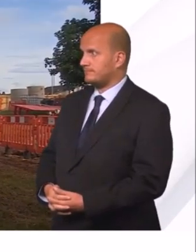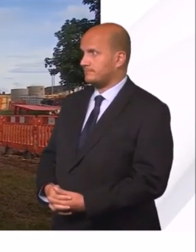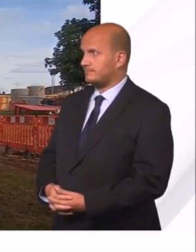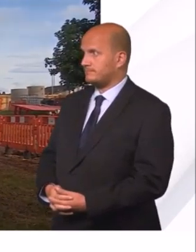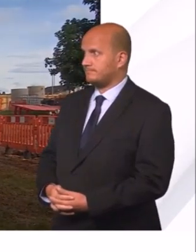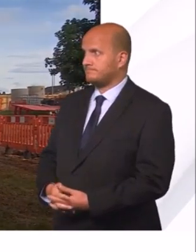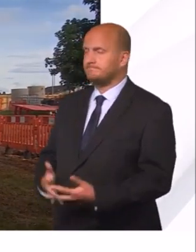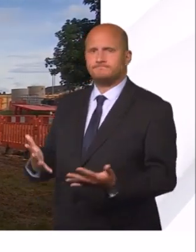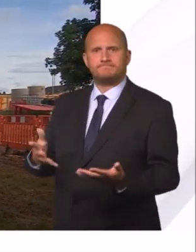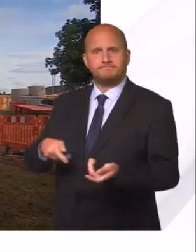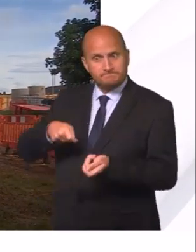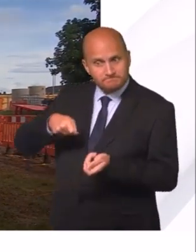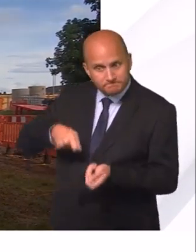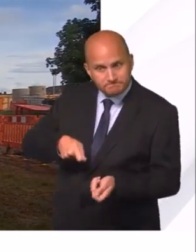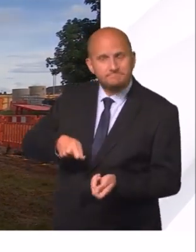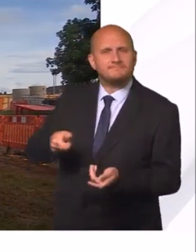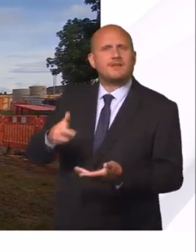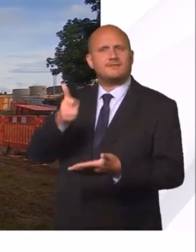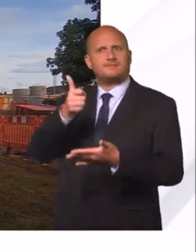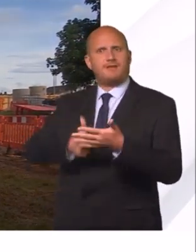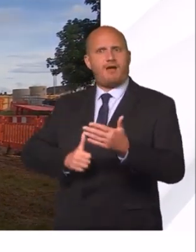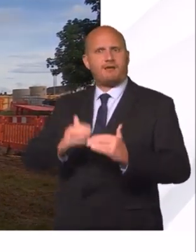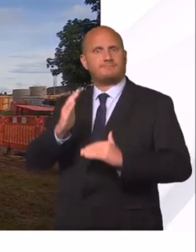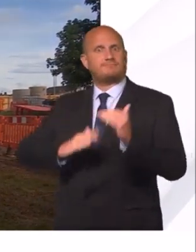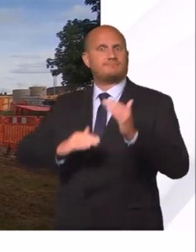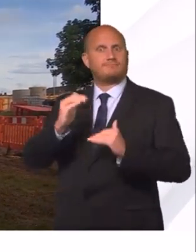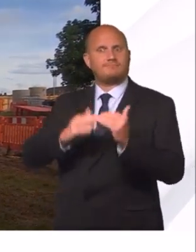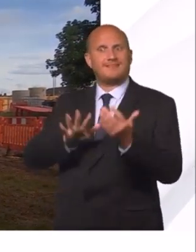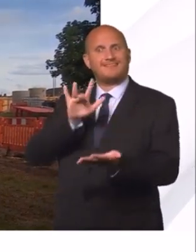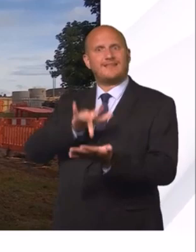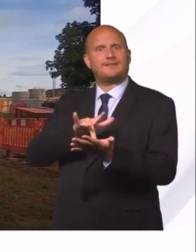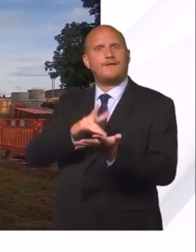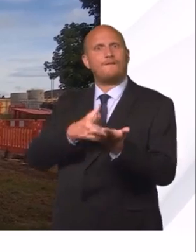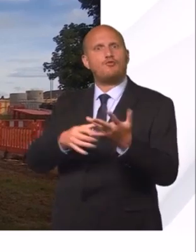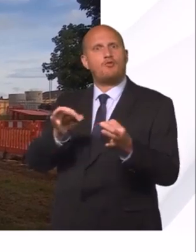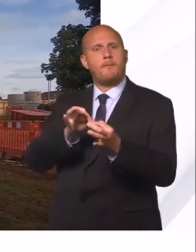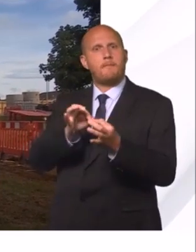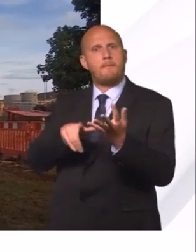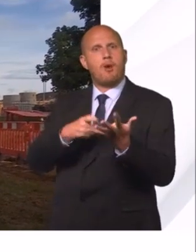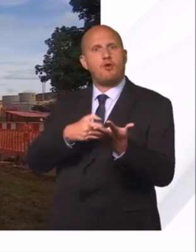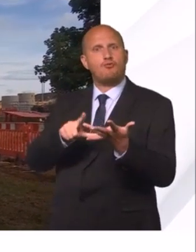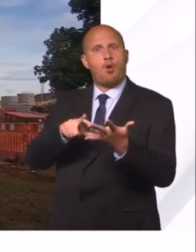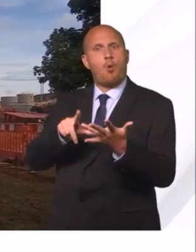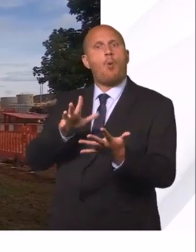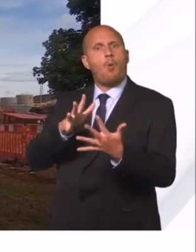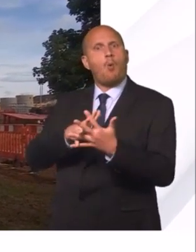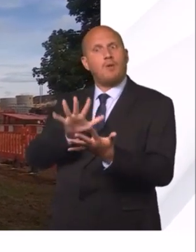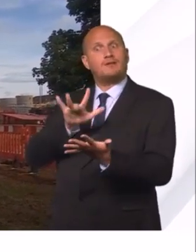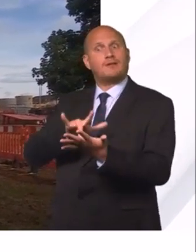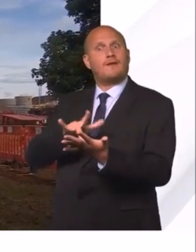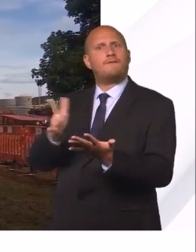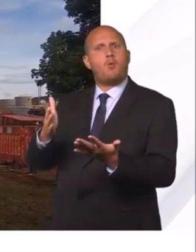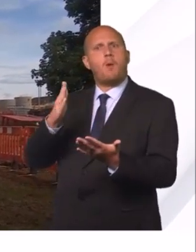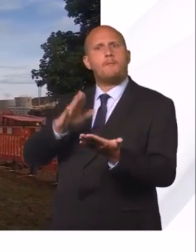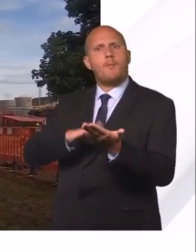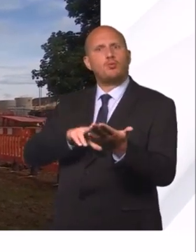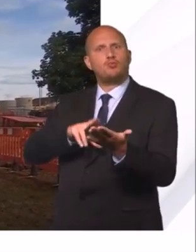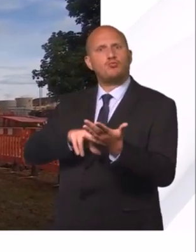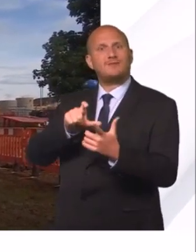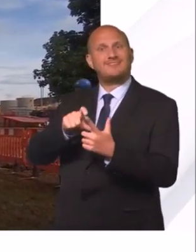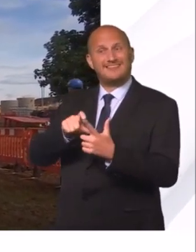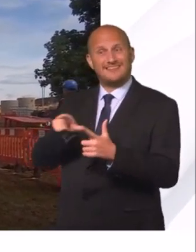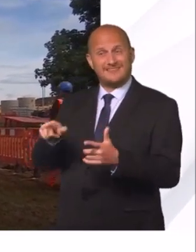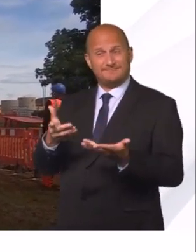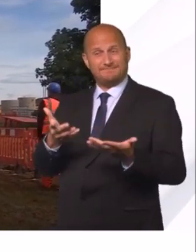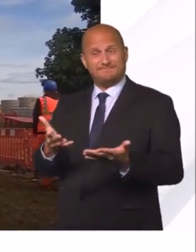Work starts on the Rob Burrow Centre for Motor Neurone Disease, just hours after the rugby league hero died in hospital,